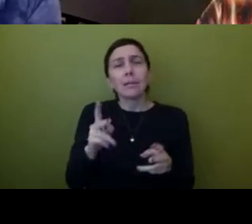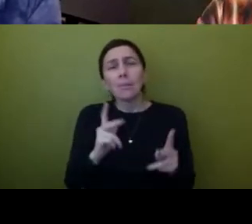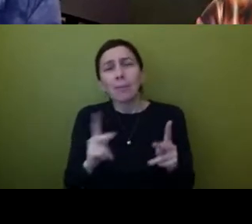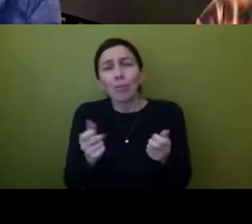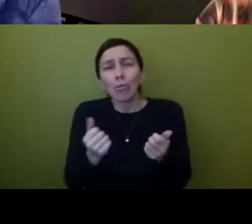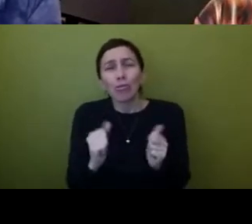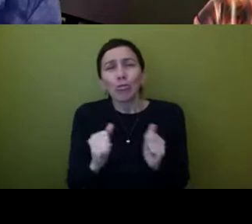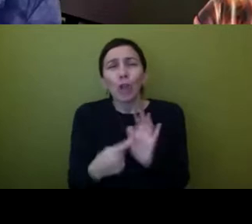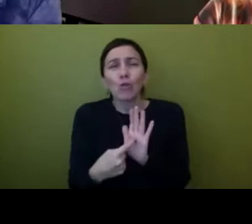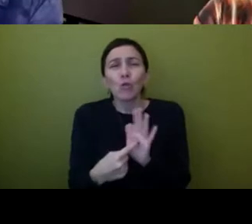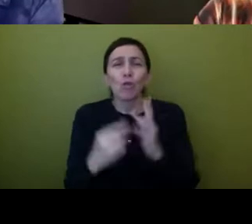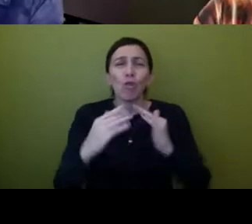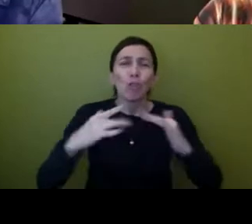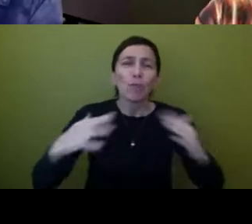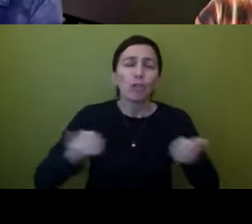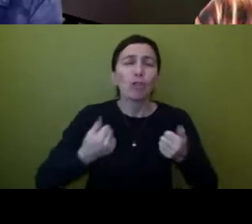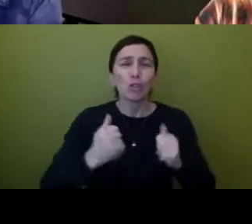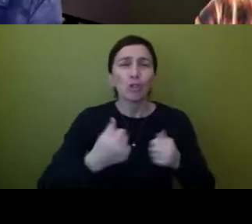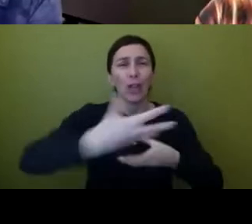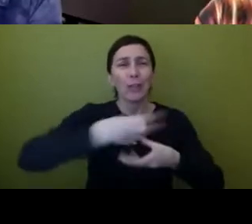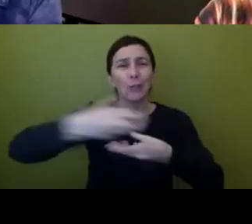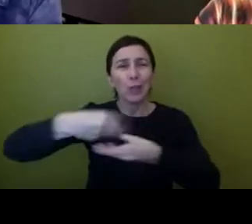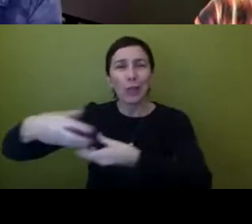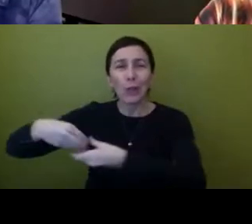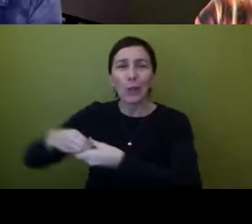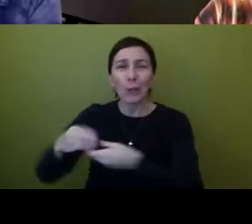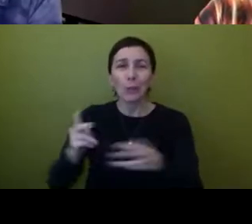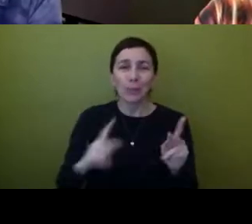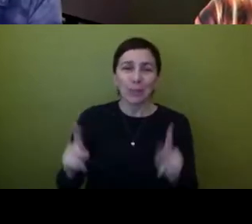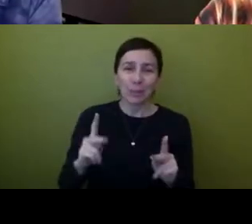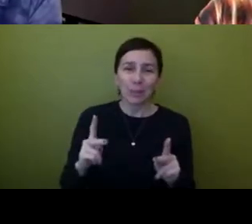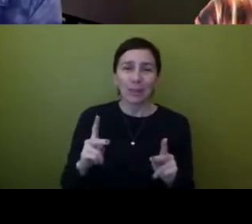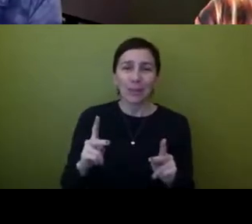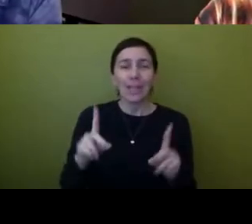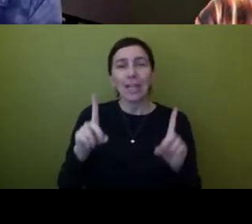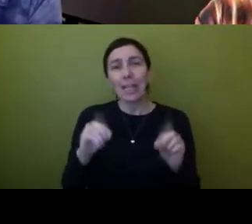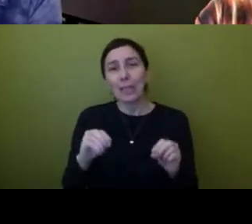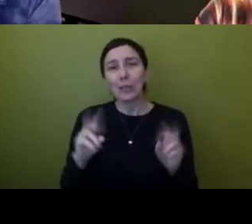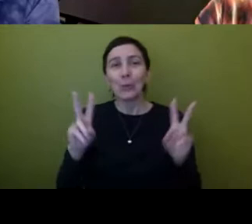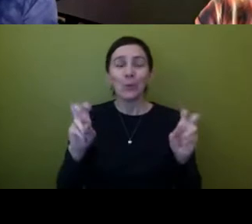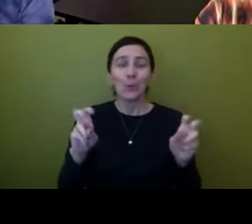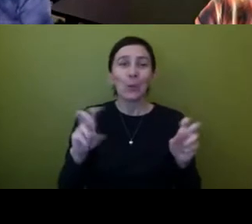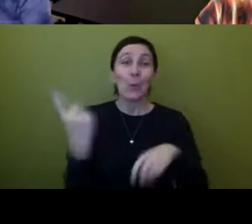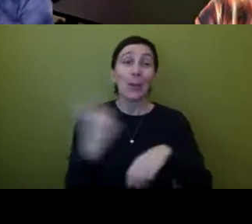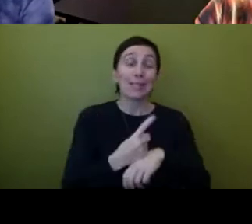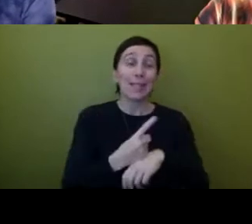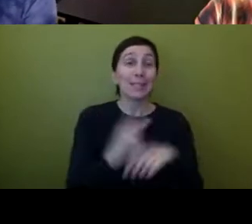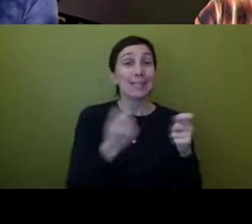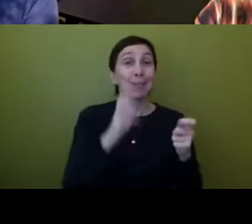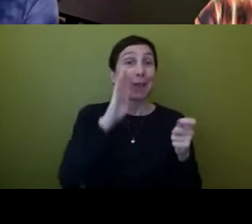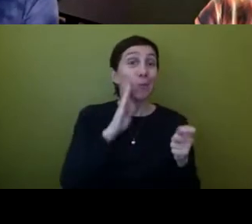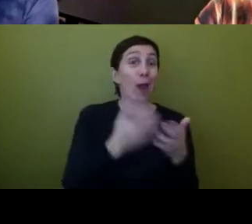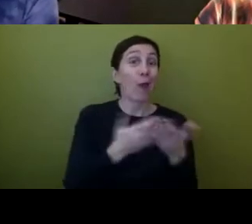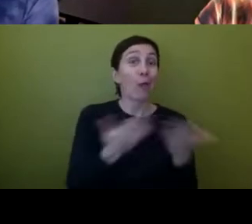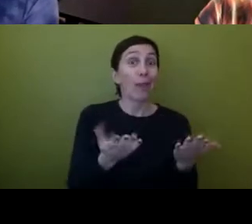to sort of be inclusive um and you know they do the the brown thing one day and then they'll do this kind of programming and